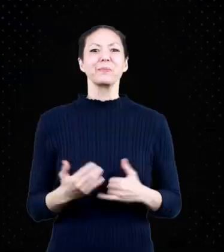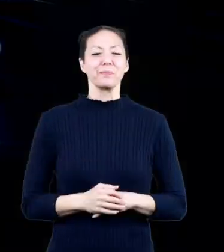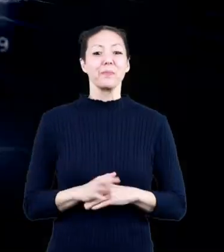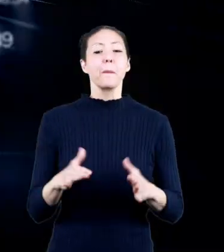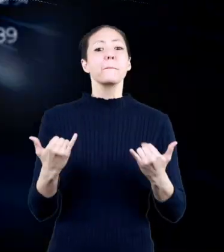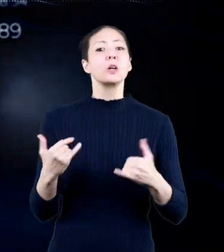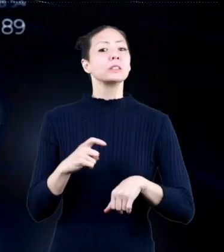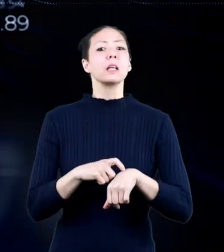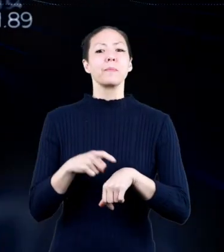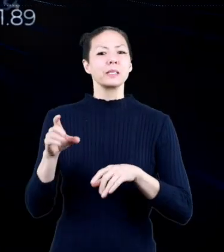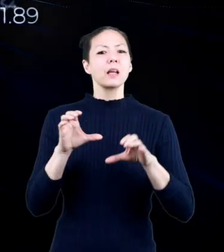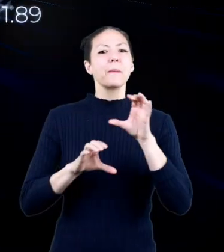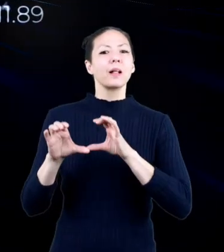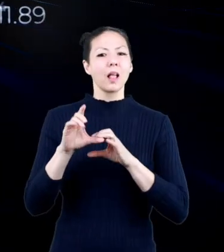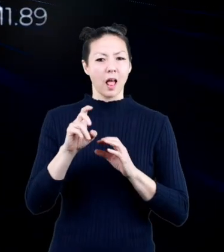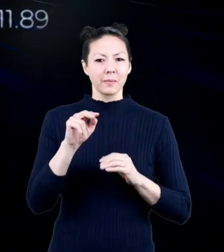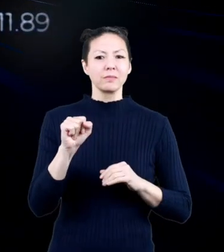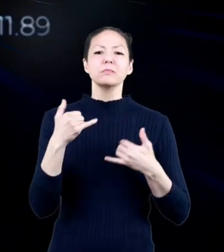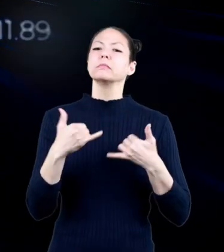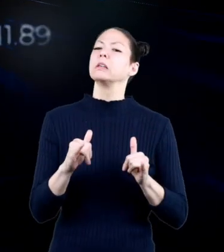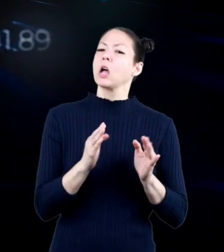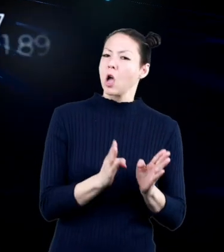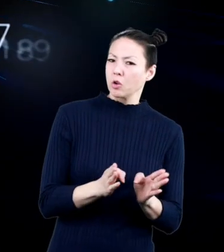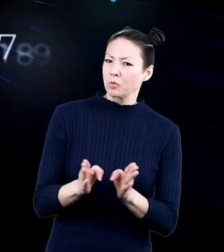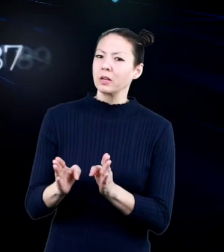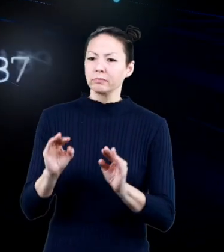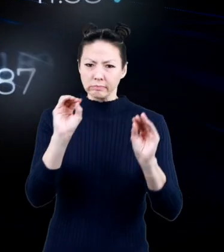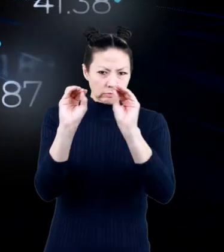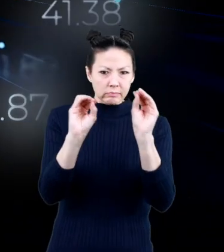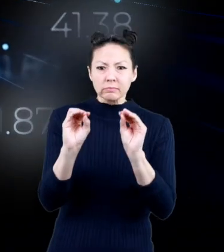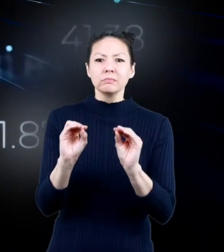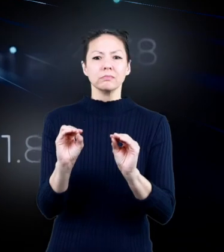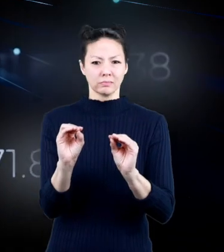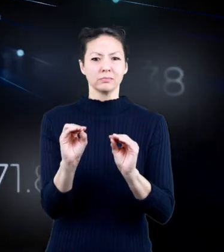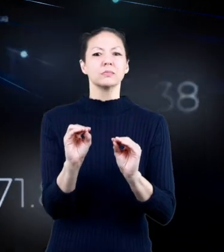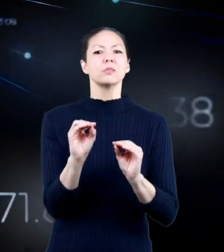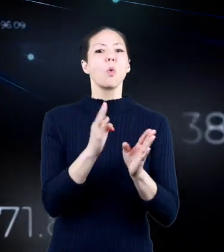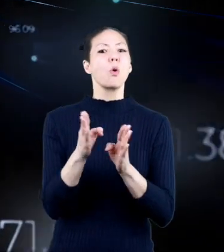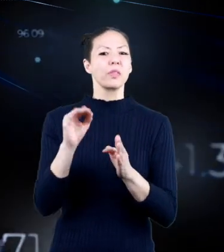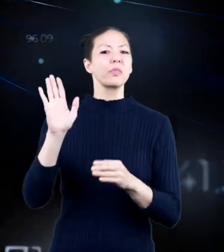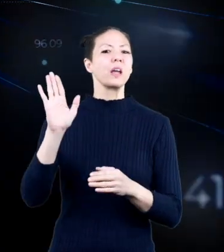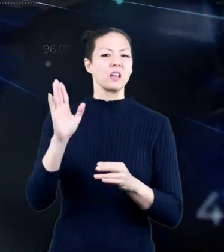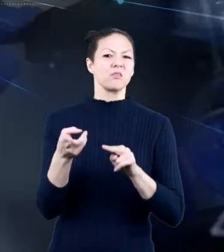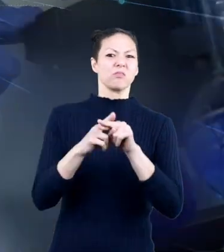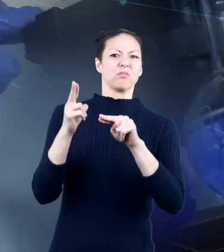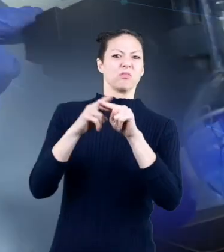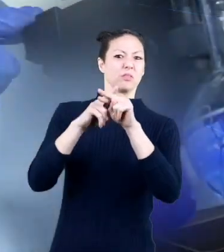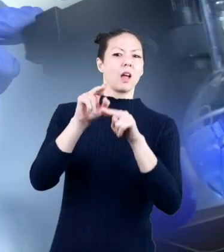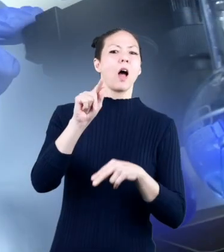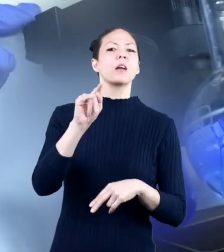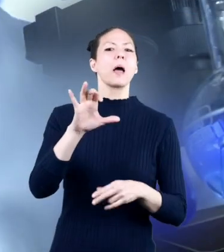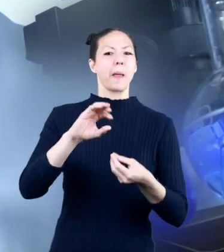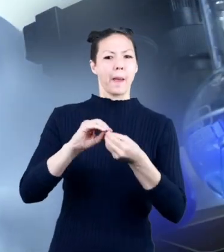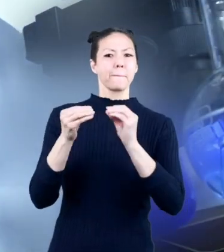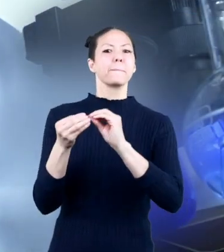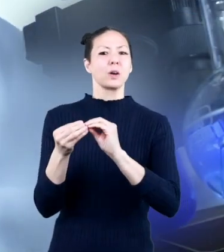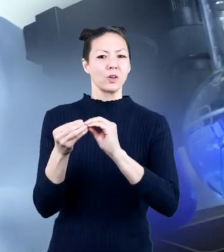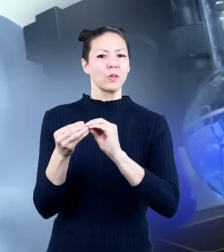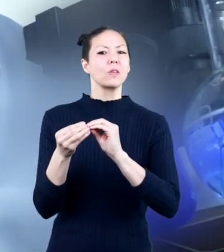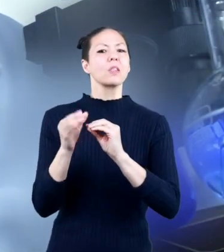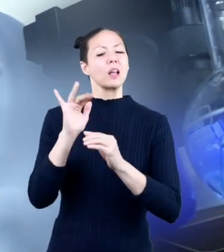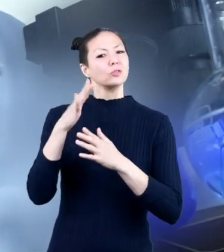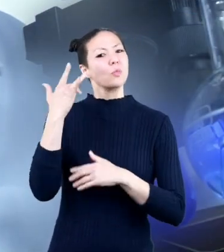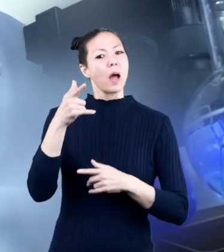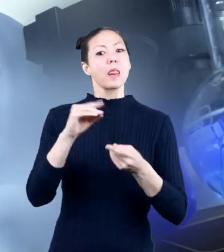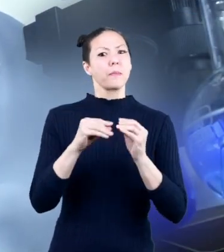in modern times chemical elements are still arranged in order of their increasing atomic number which